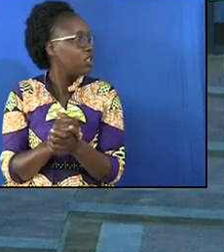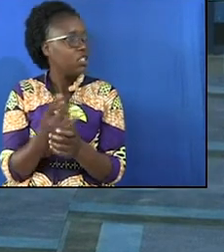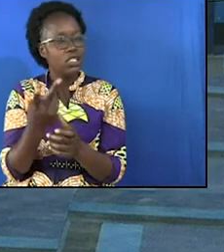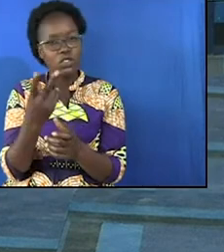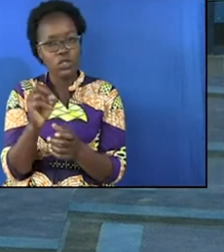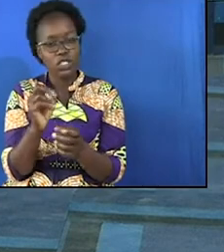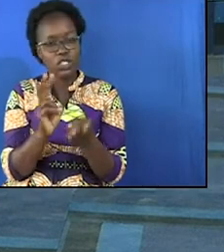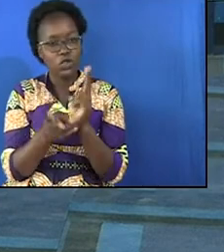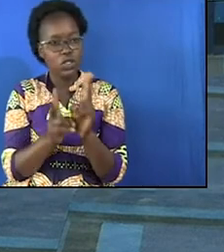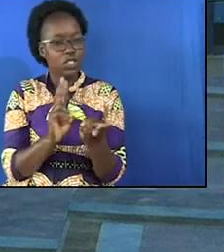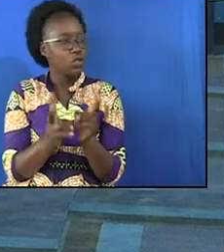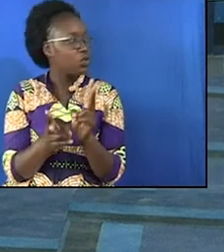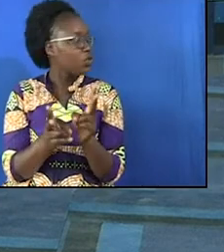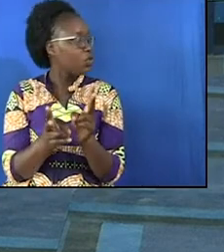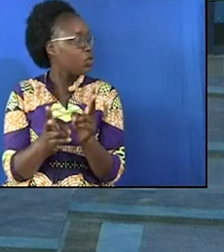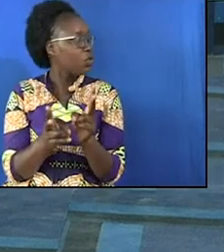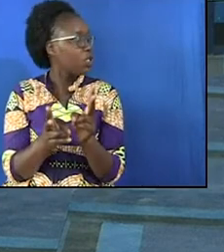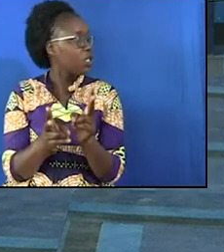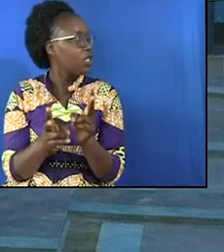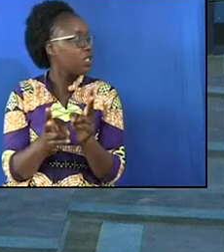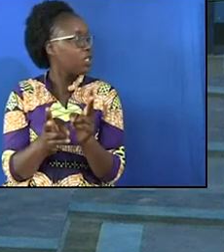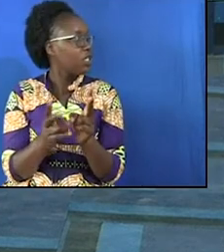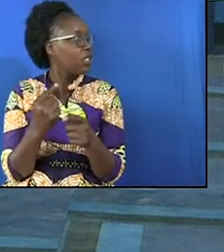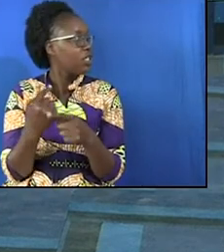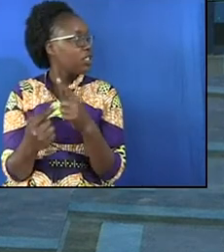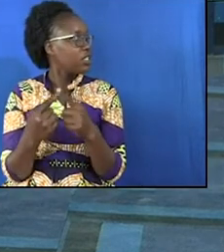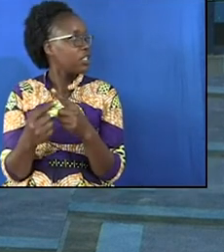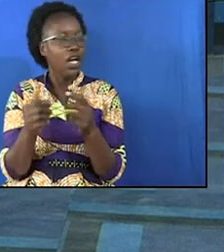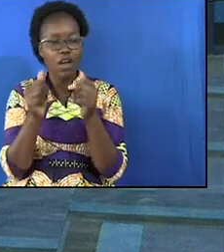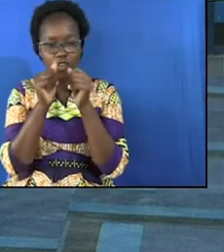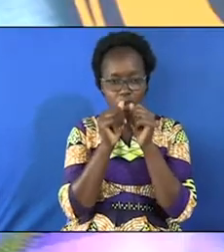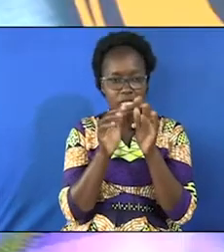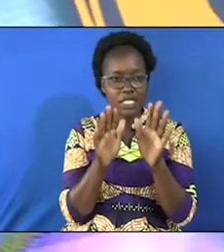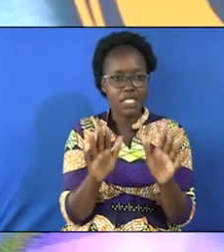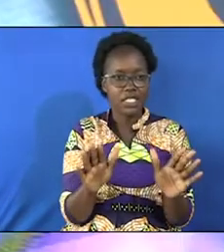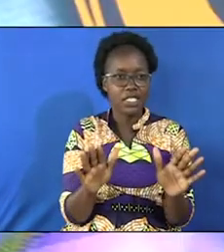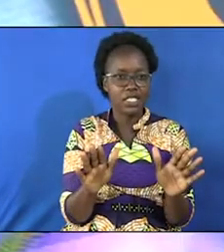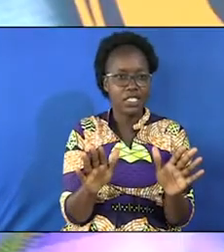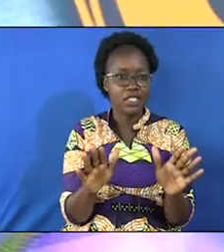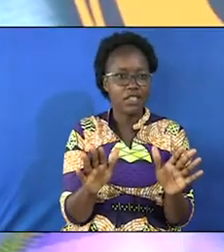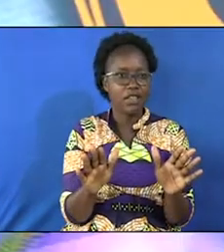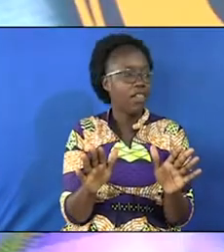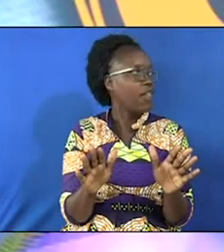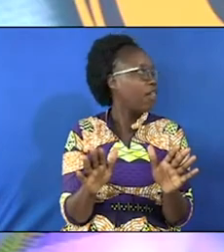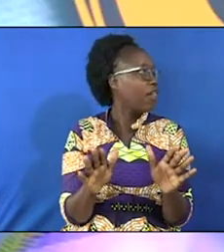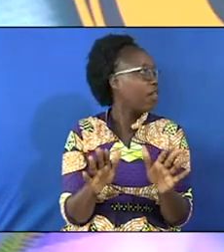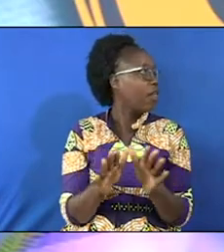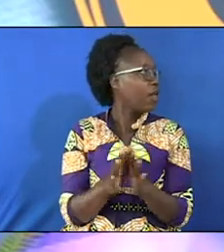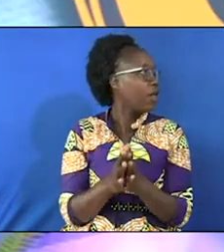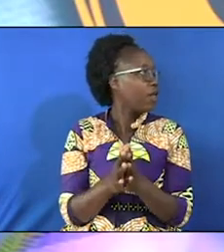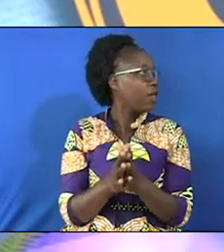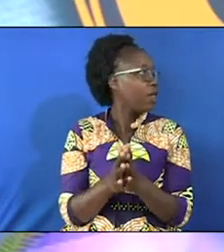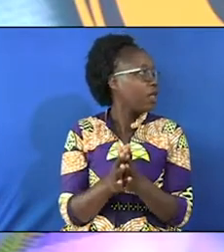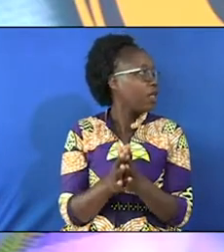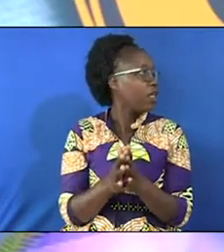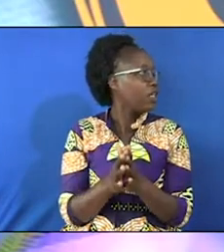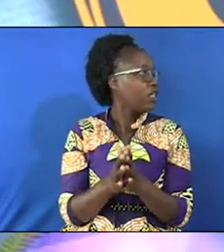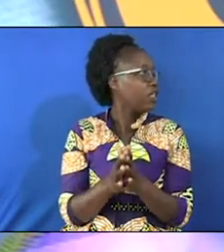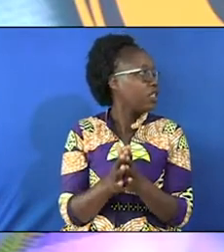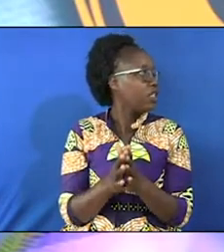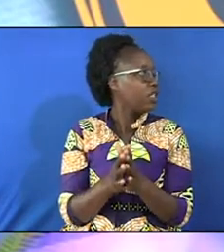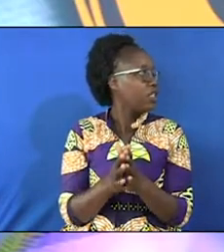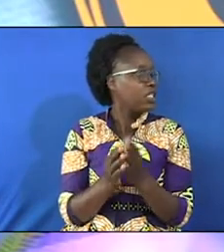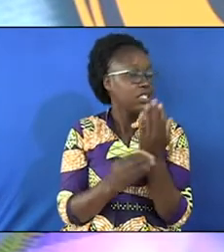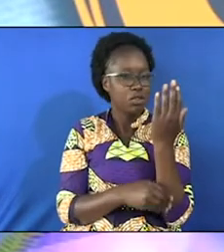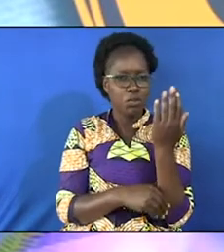2022 and you say the year of blessing okay let me try if it is sounding poor